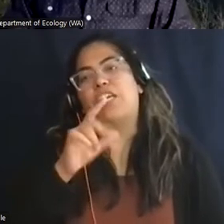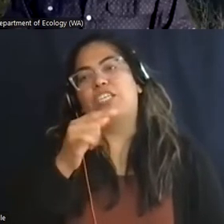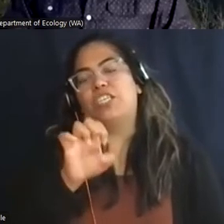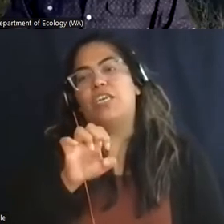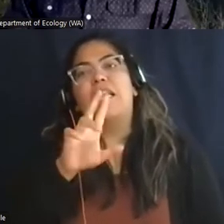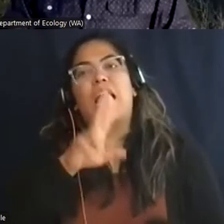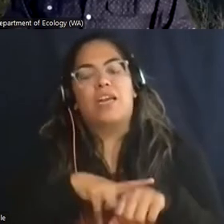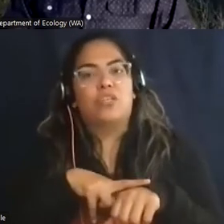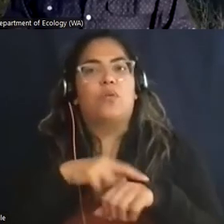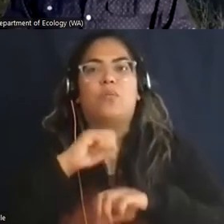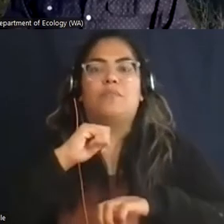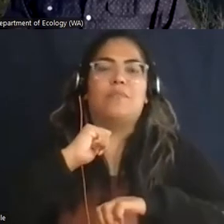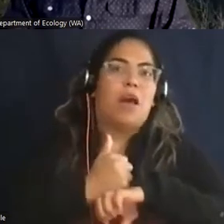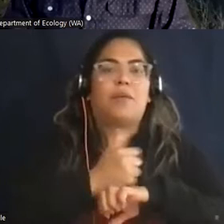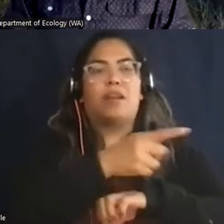just breathtaking.